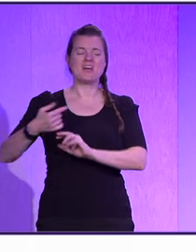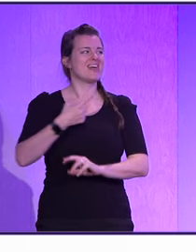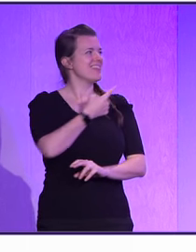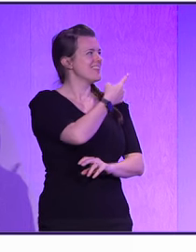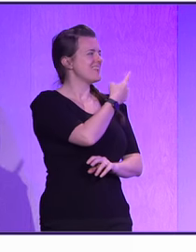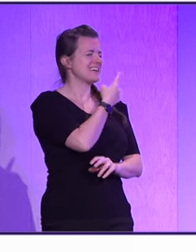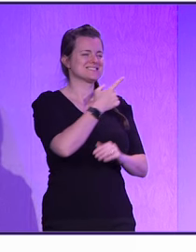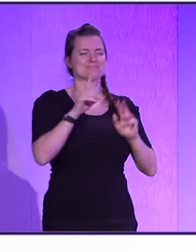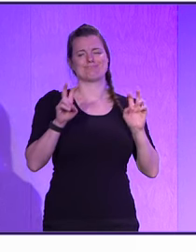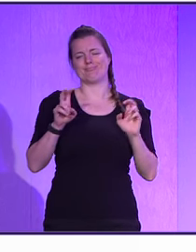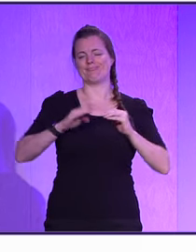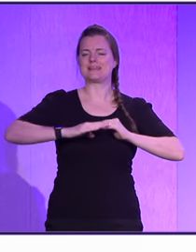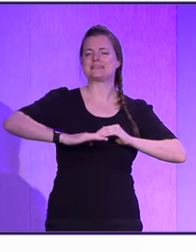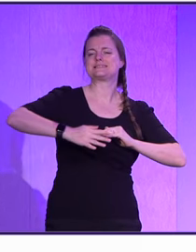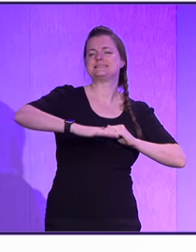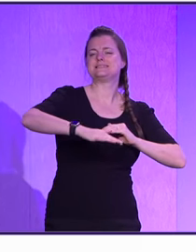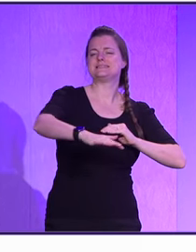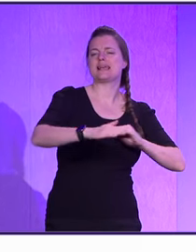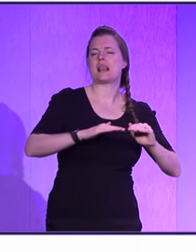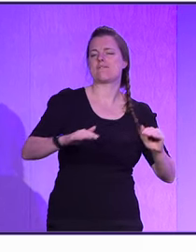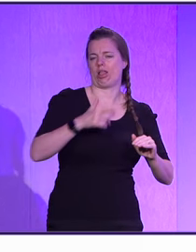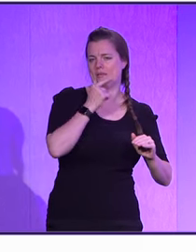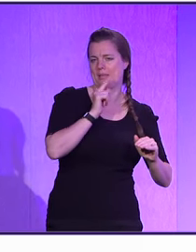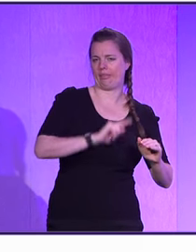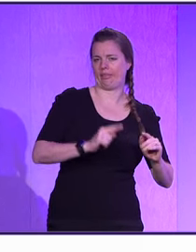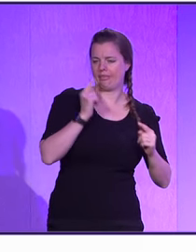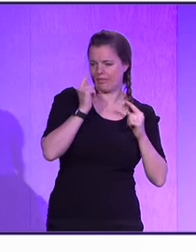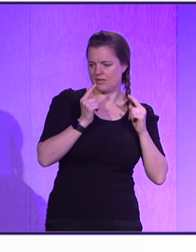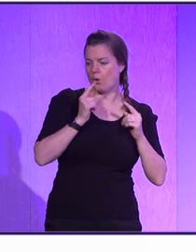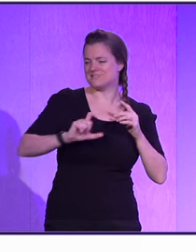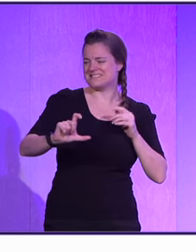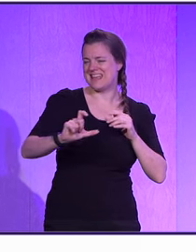how C-level people are thinking about this productivity as well.